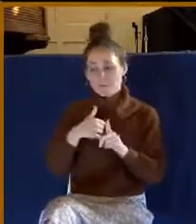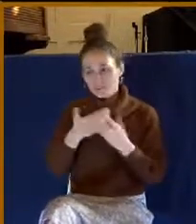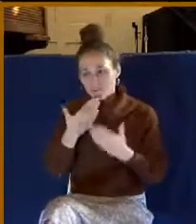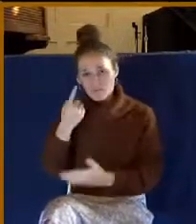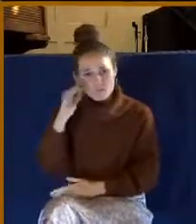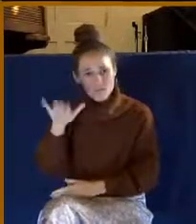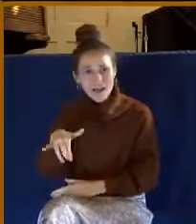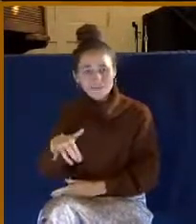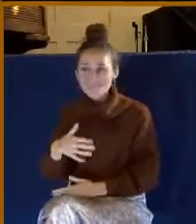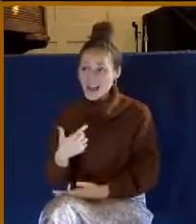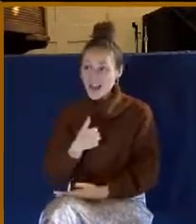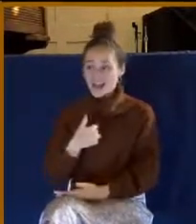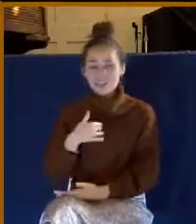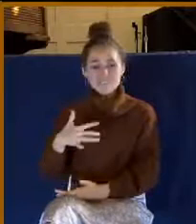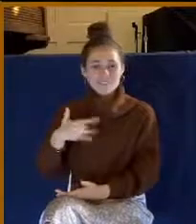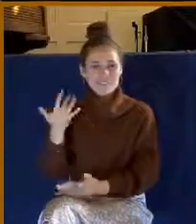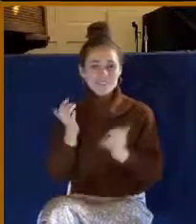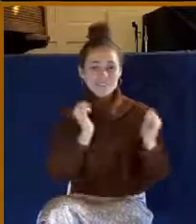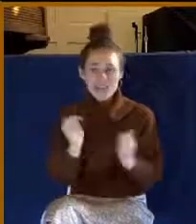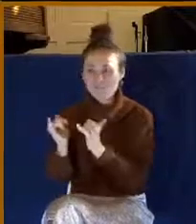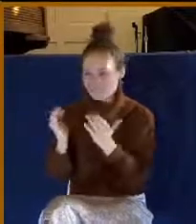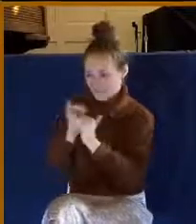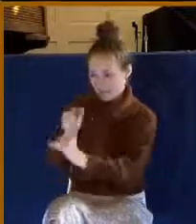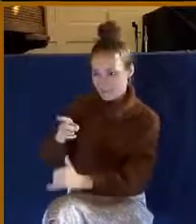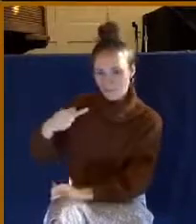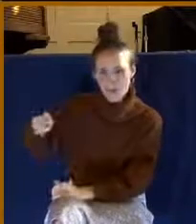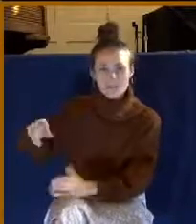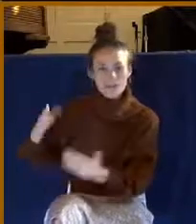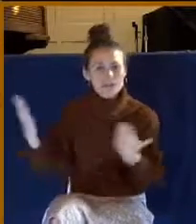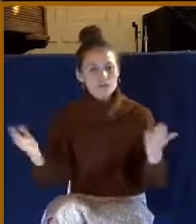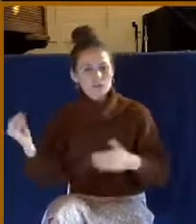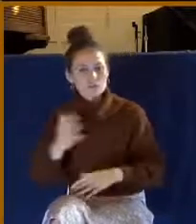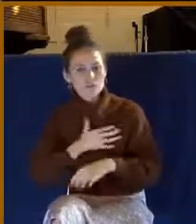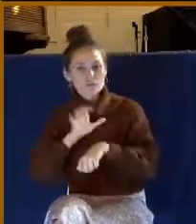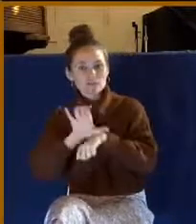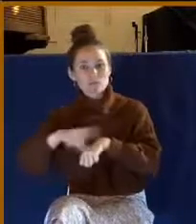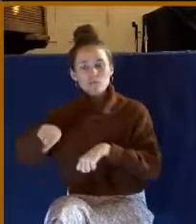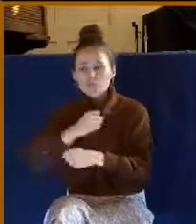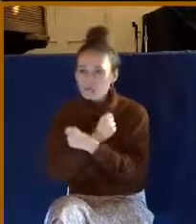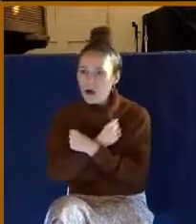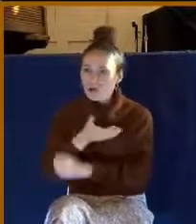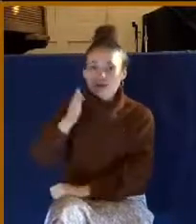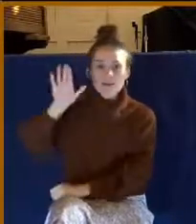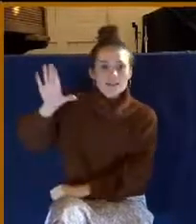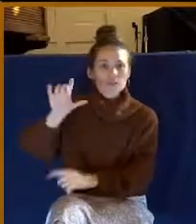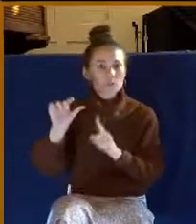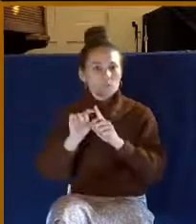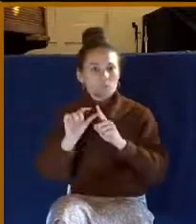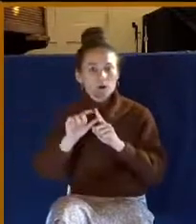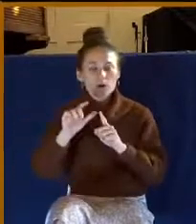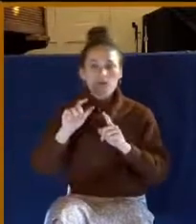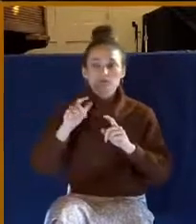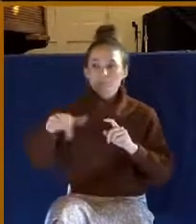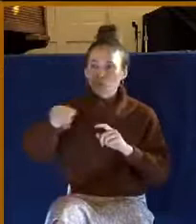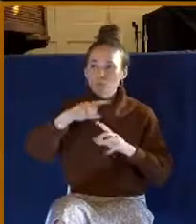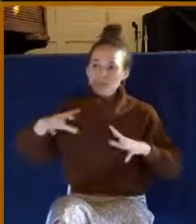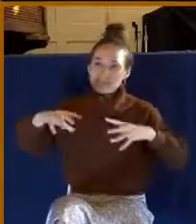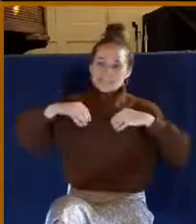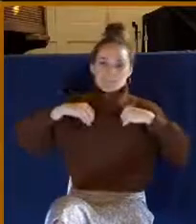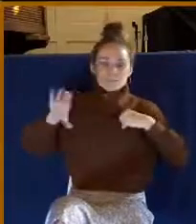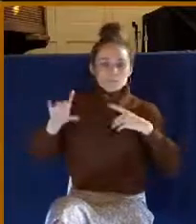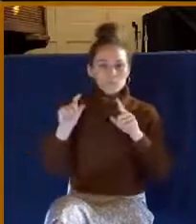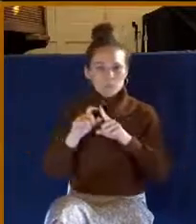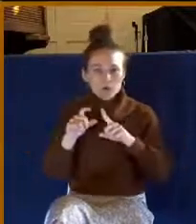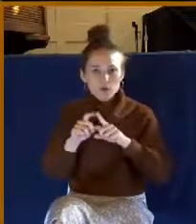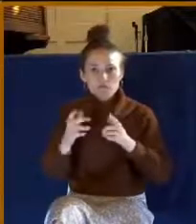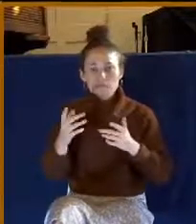that here from you here at Grace. Grace, you all love God's word. You receive God's word. It's a joy to be able to speak the word of God